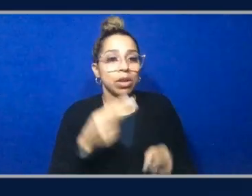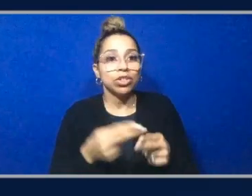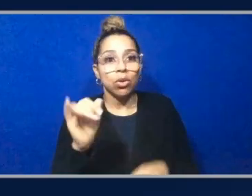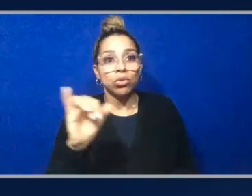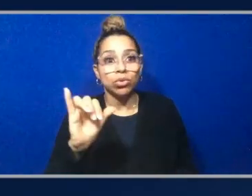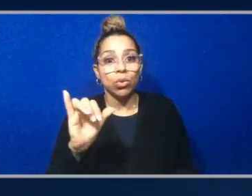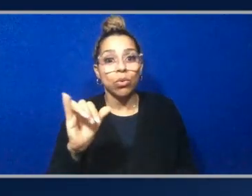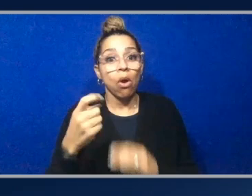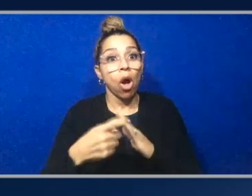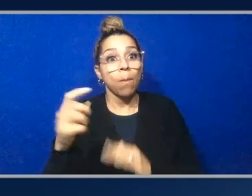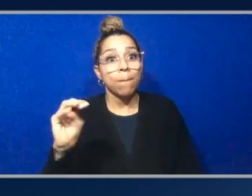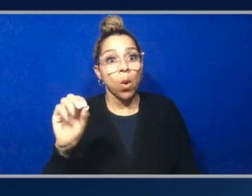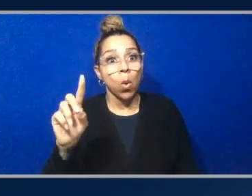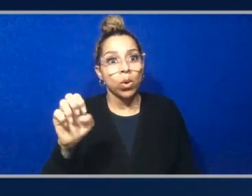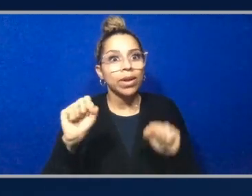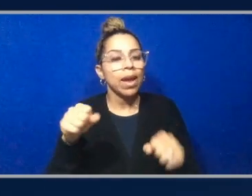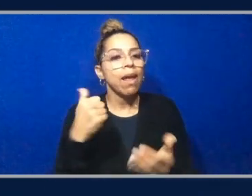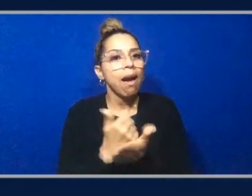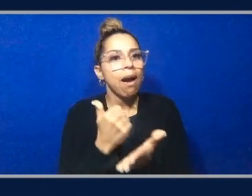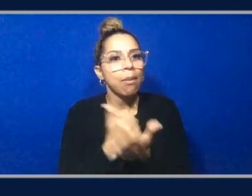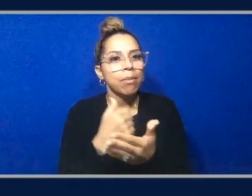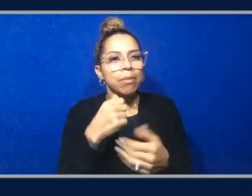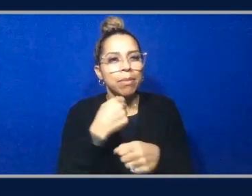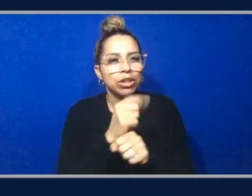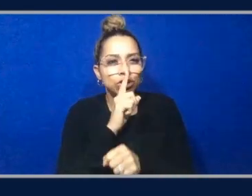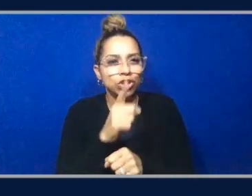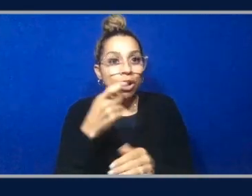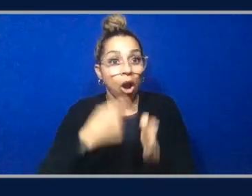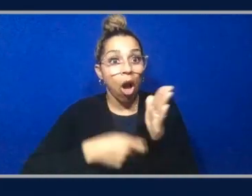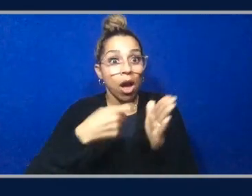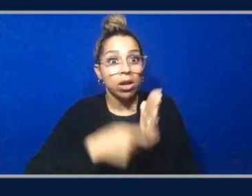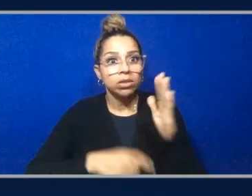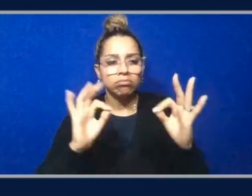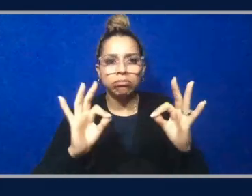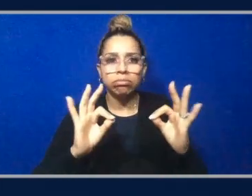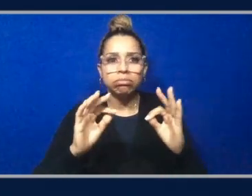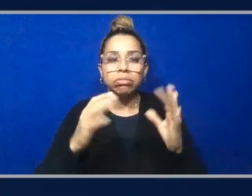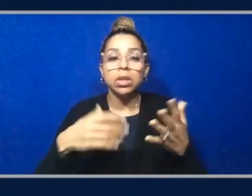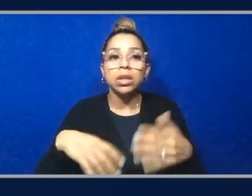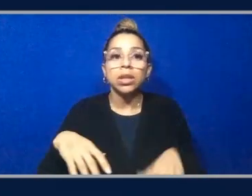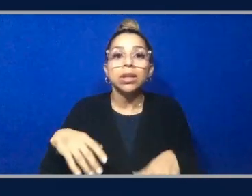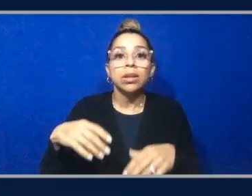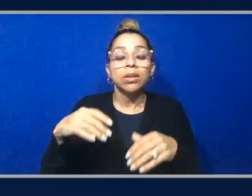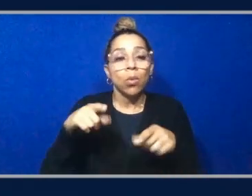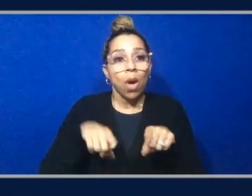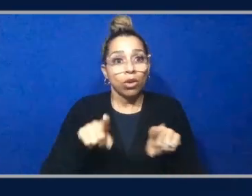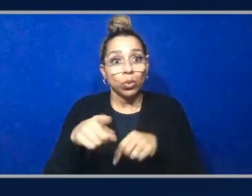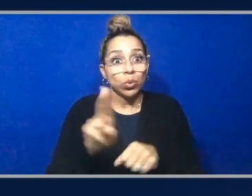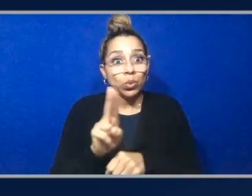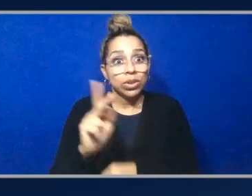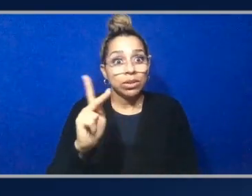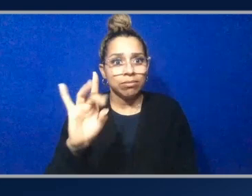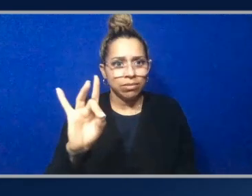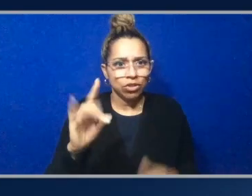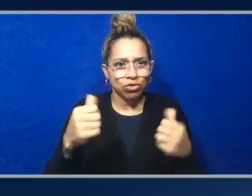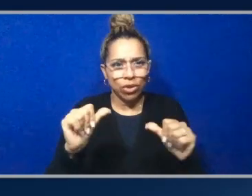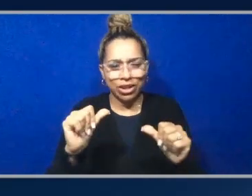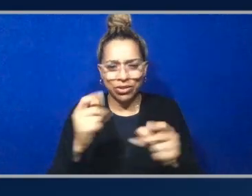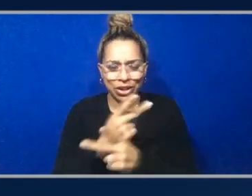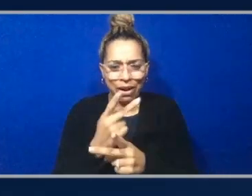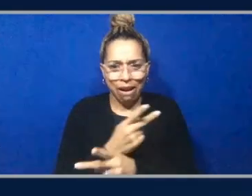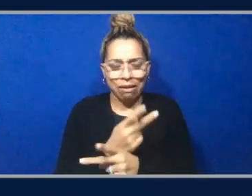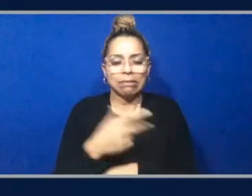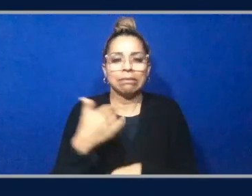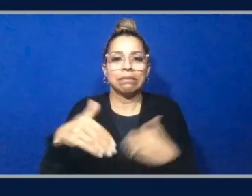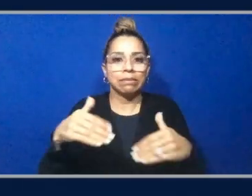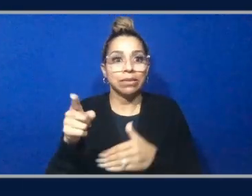help optimize costs. I think, you know, one of the things that's really difficult as you scale on Kubernetes is sort of wrangling the, the sort of complexity of that infrastructure as it relates